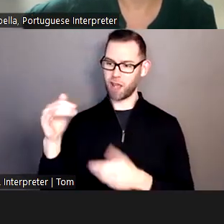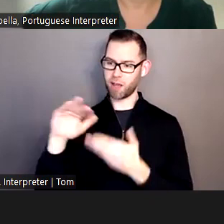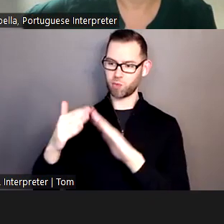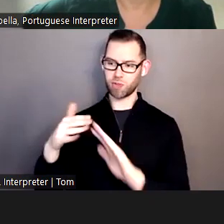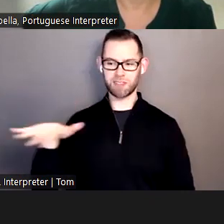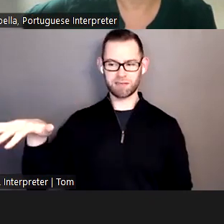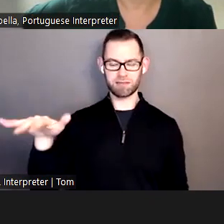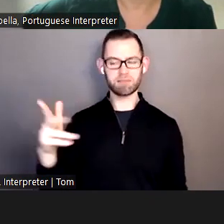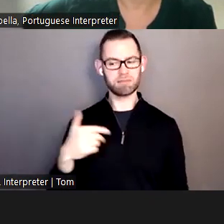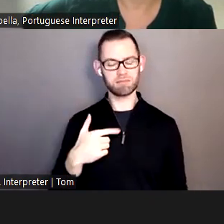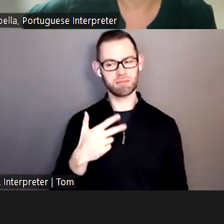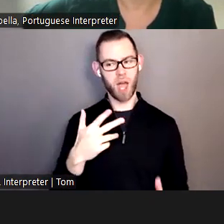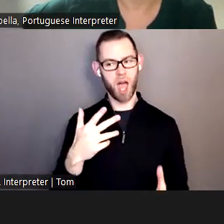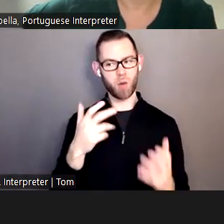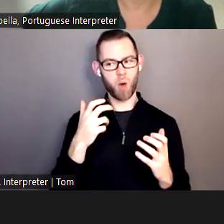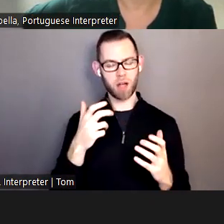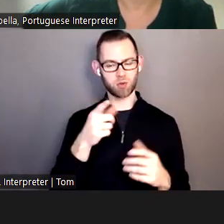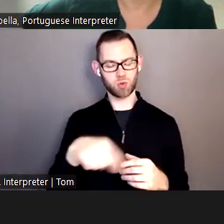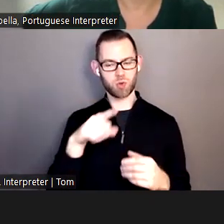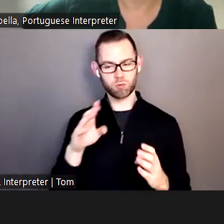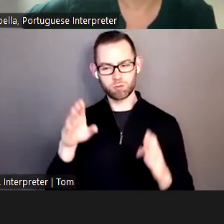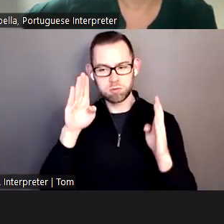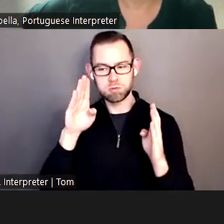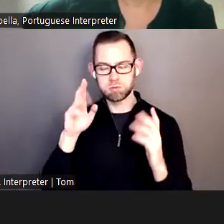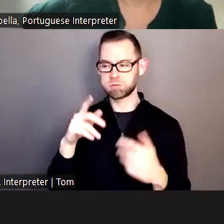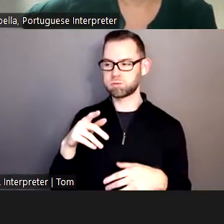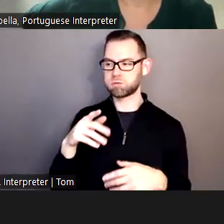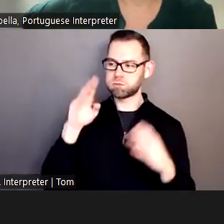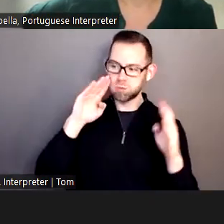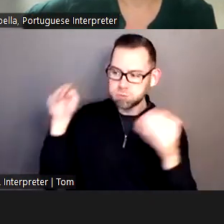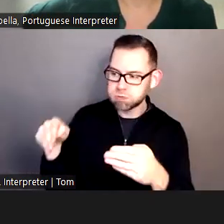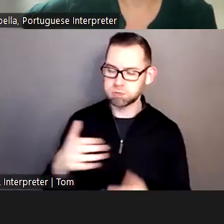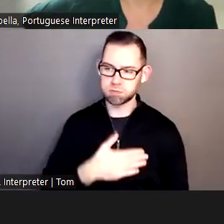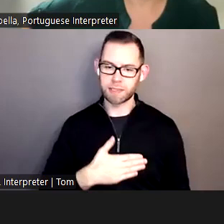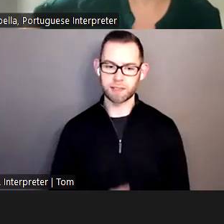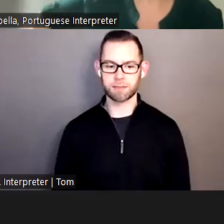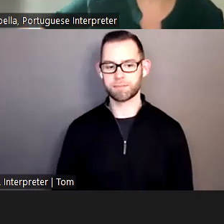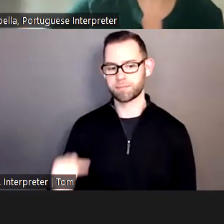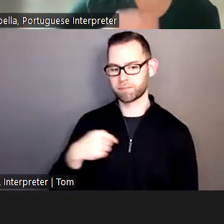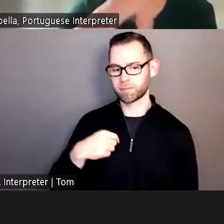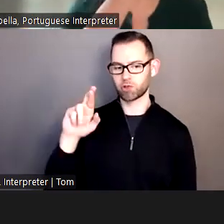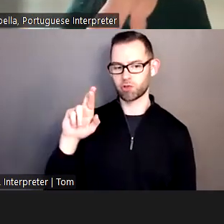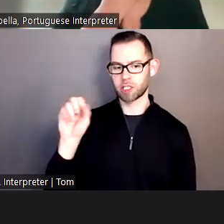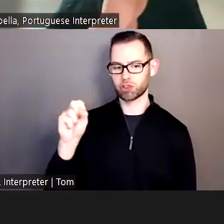I really appreciate the attention. So thank you. Thank you for your comments, Mr. Morse.